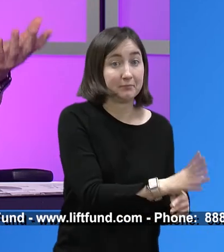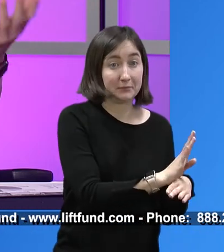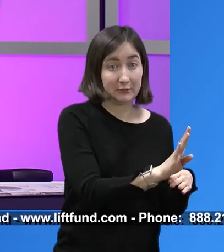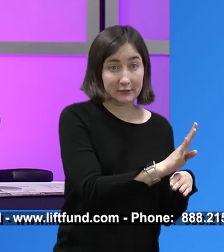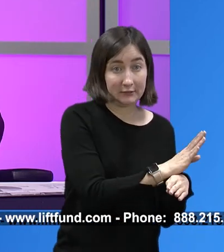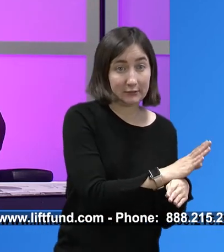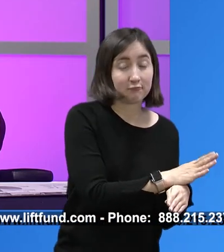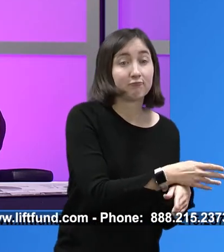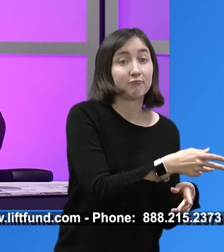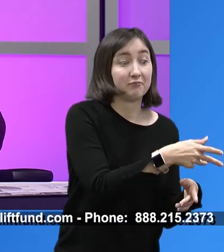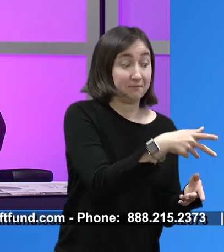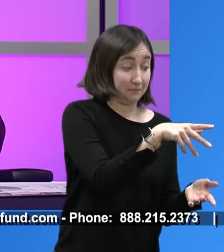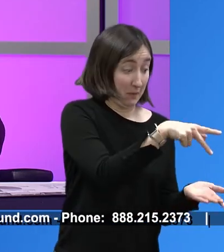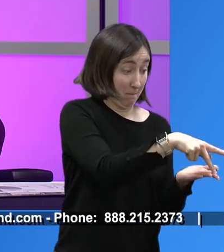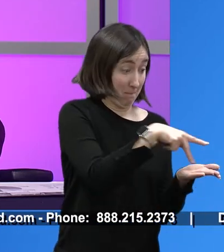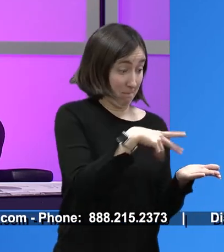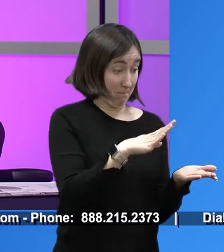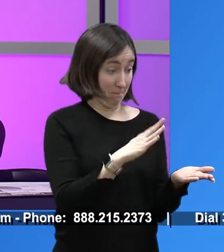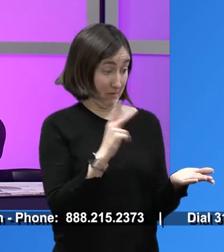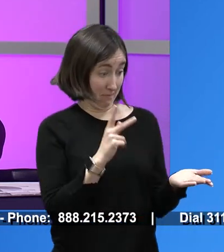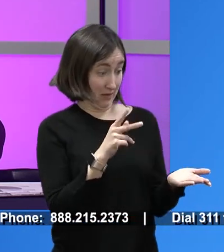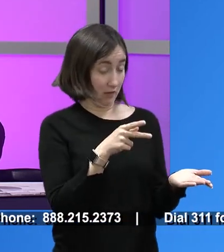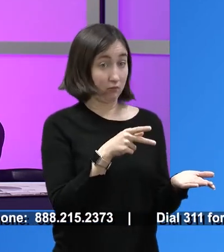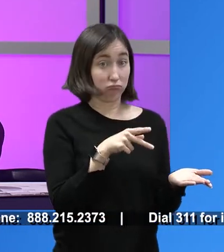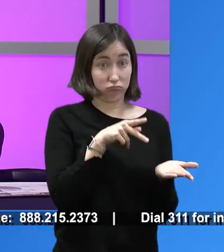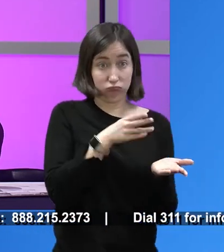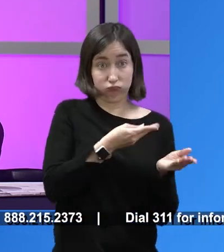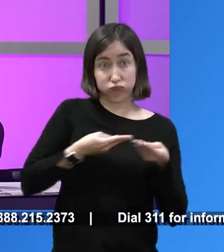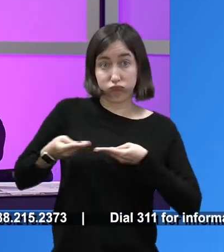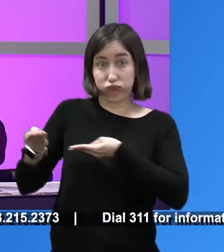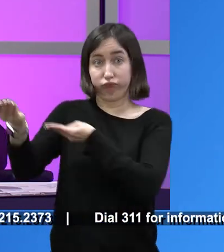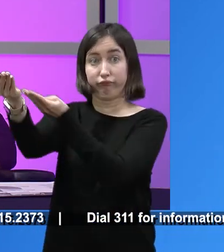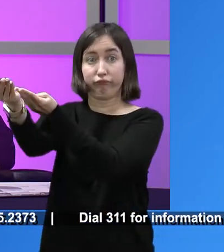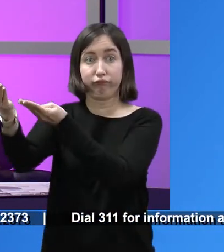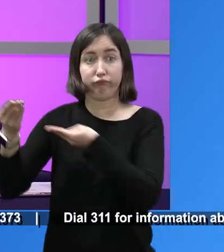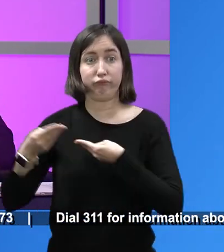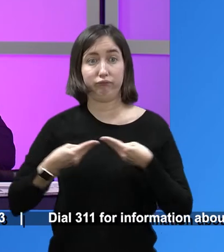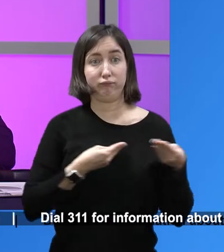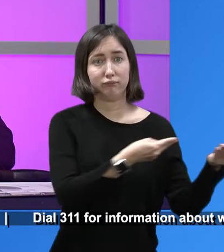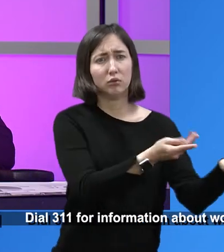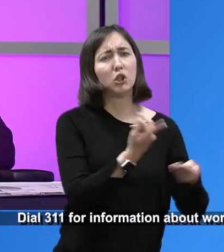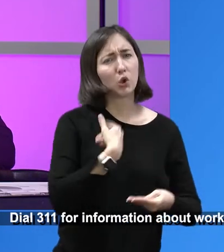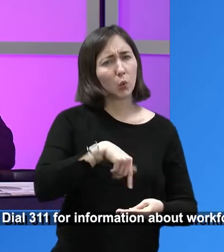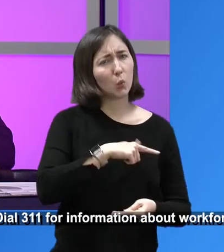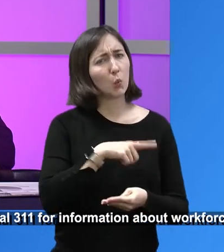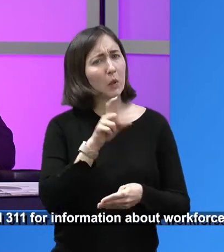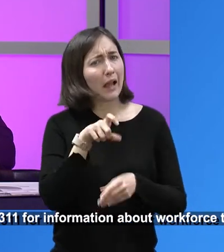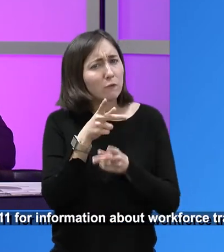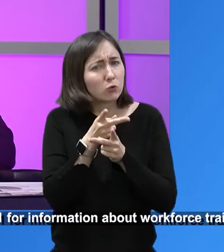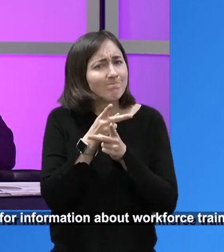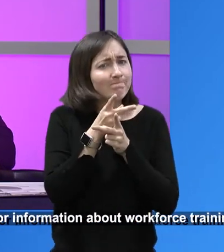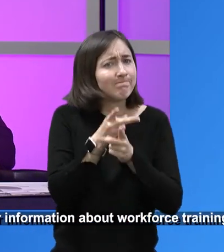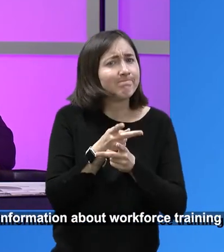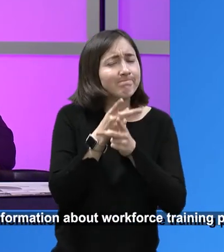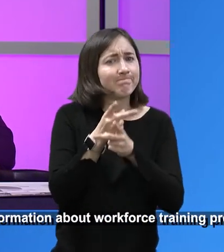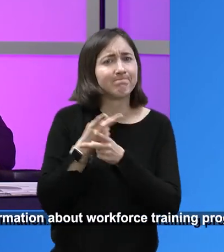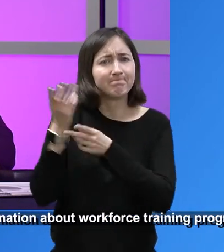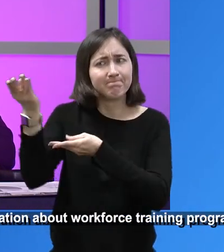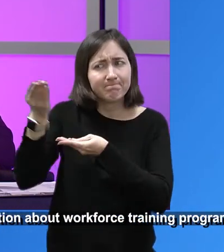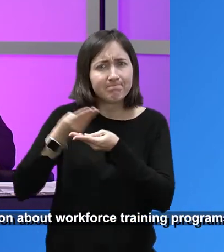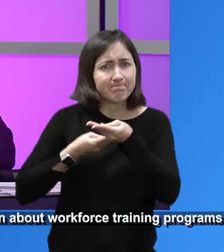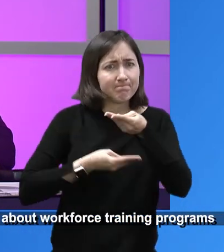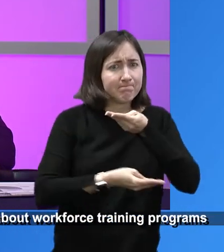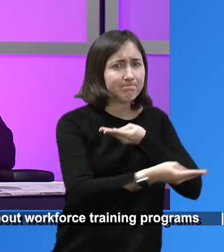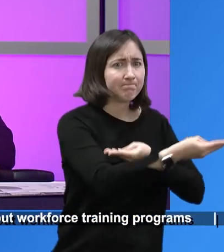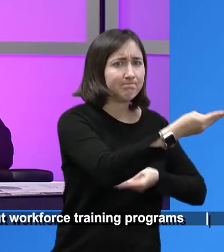and then it's paid back, and we can then pay back our investors. So we have to be very good stewards of our dollars.